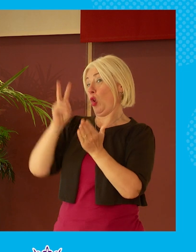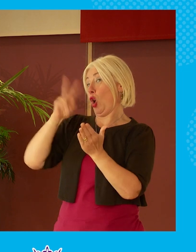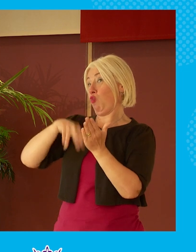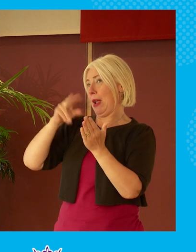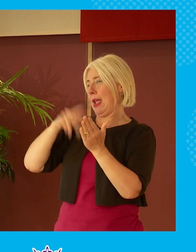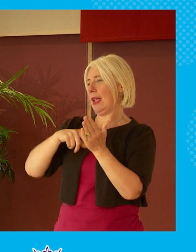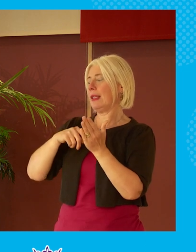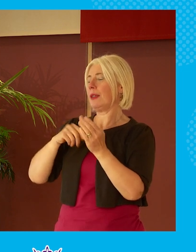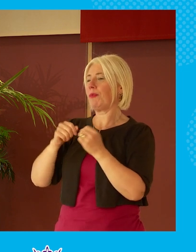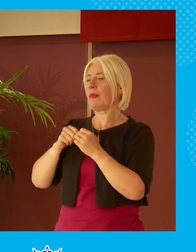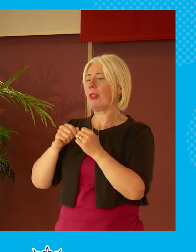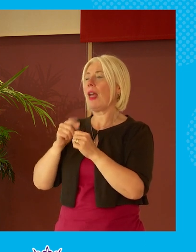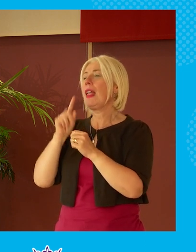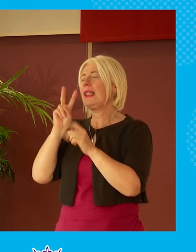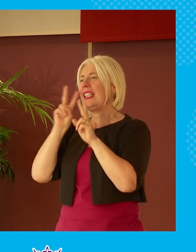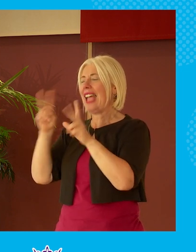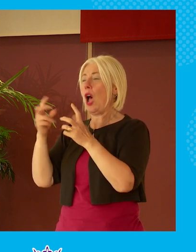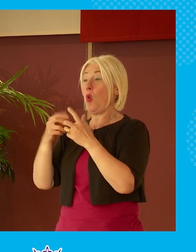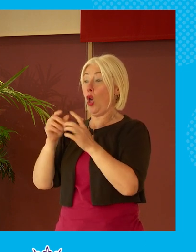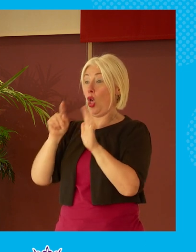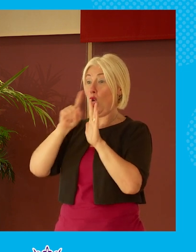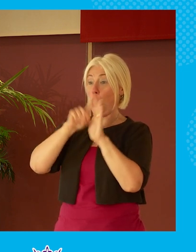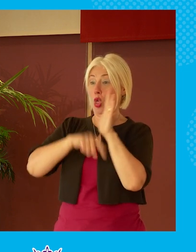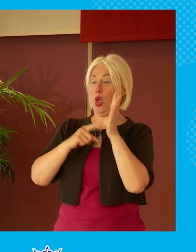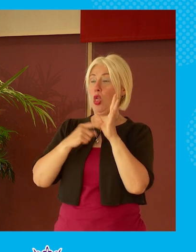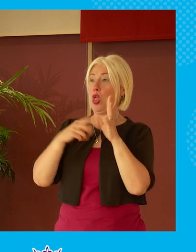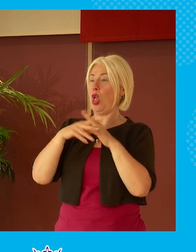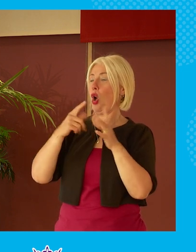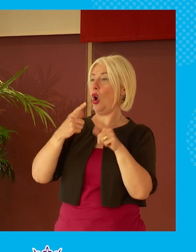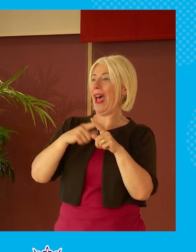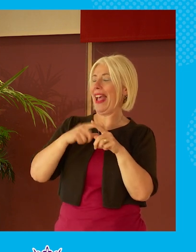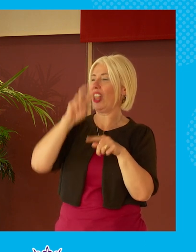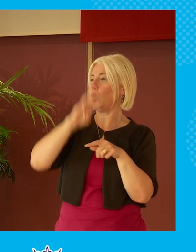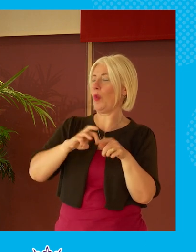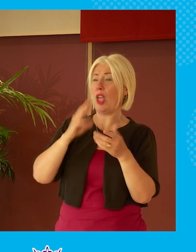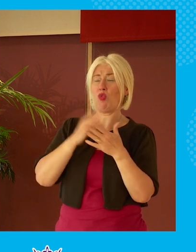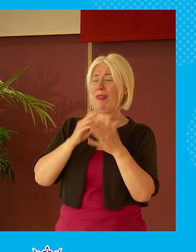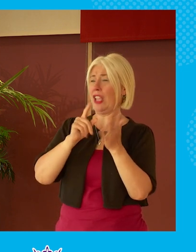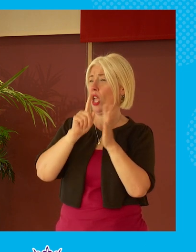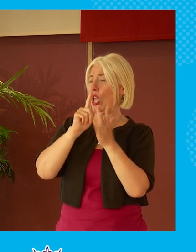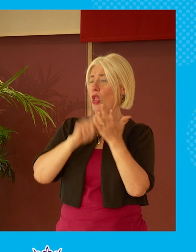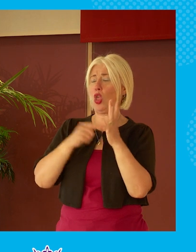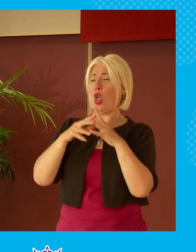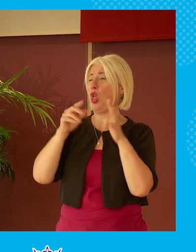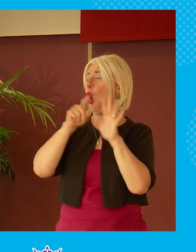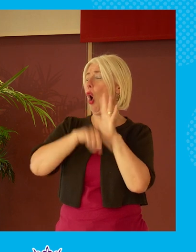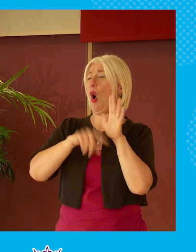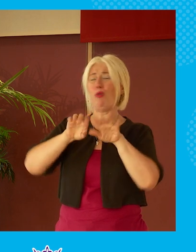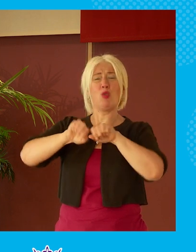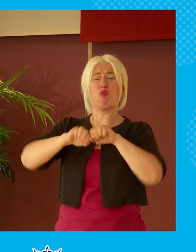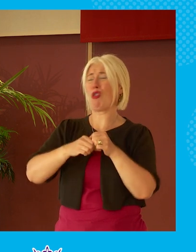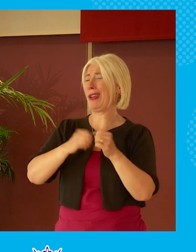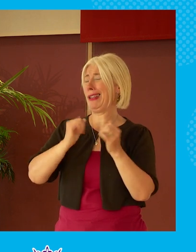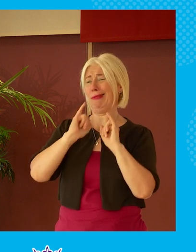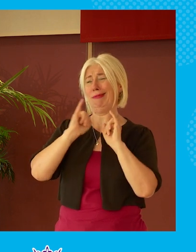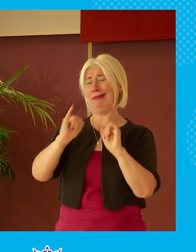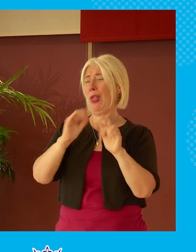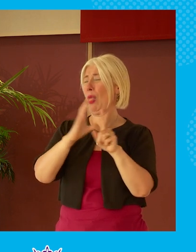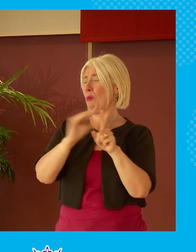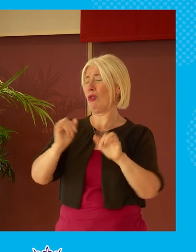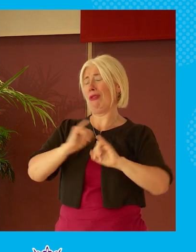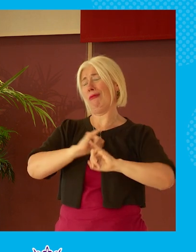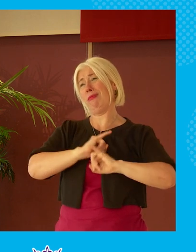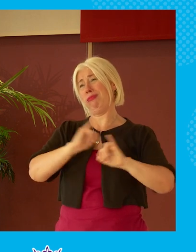i found out how the law is broken in england and wales and i think it's so important how can we look to try and be able to get a model where